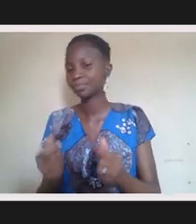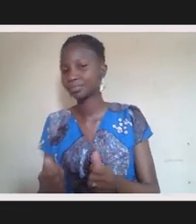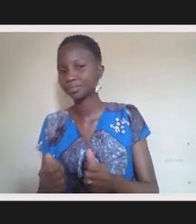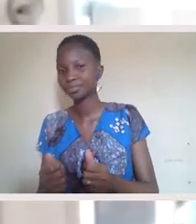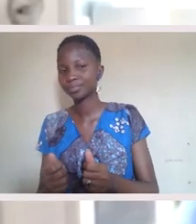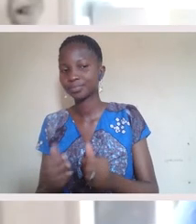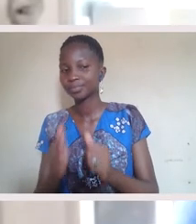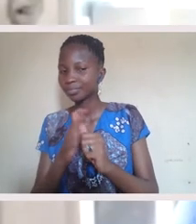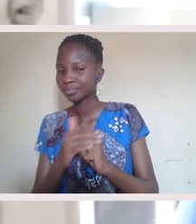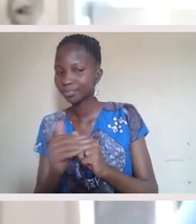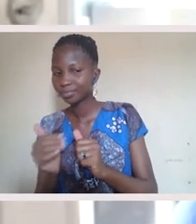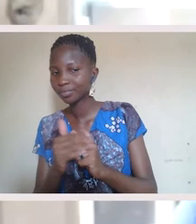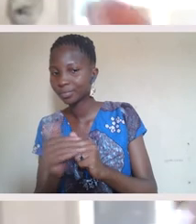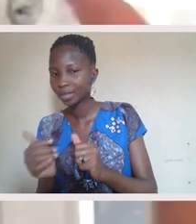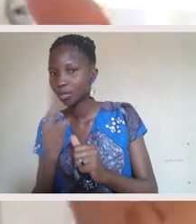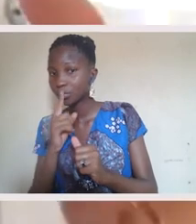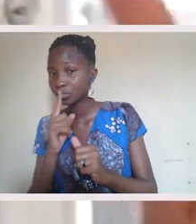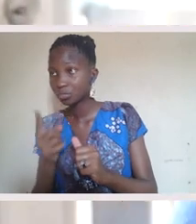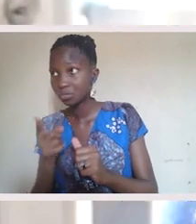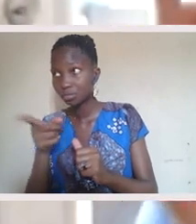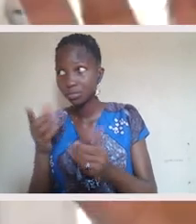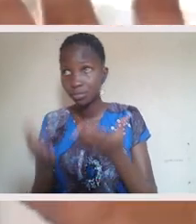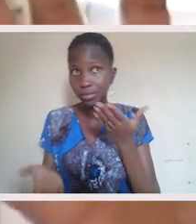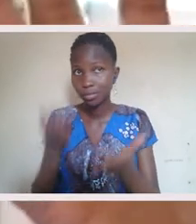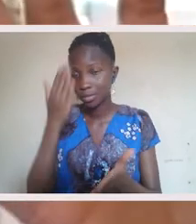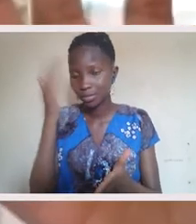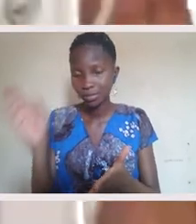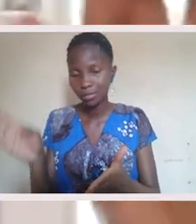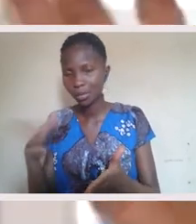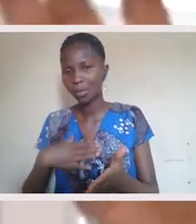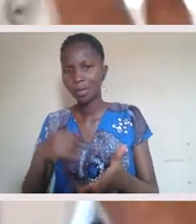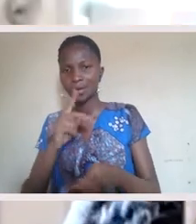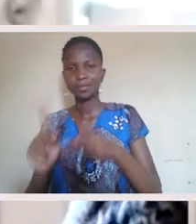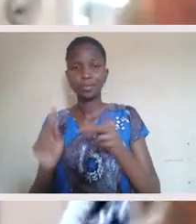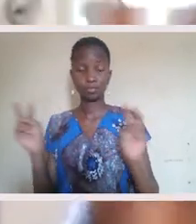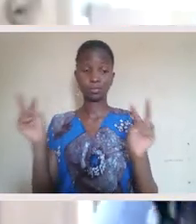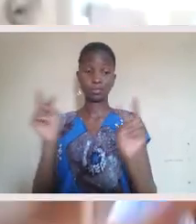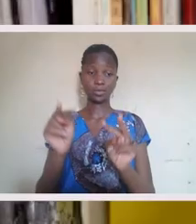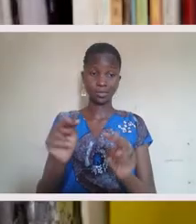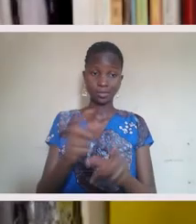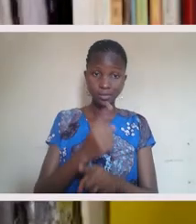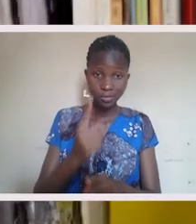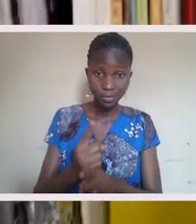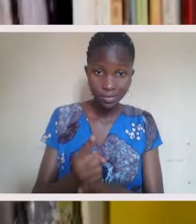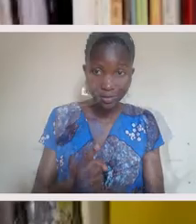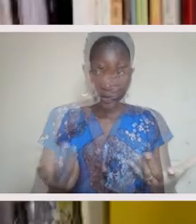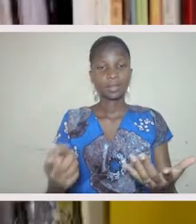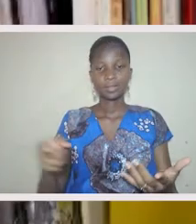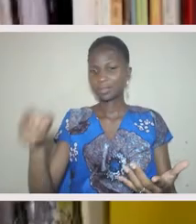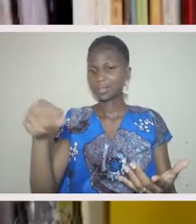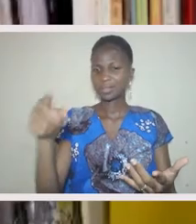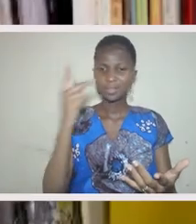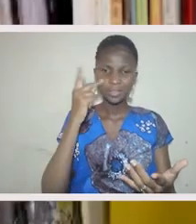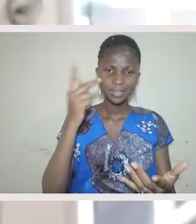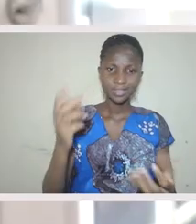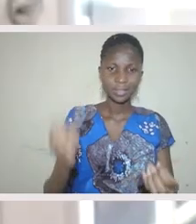and oil on one another. And you probably don't know that all these white people are sitting here watching it, right? And, you